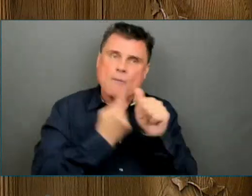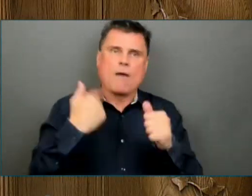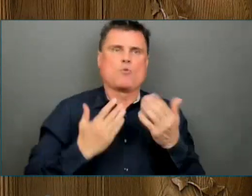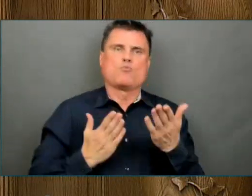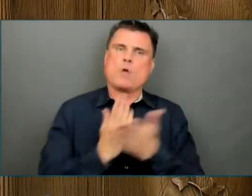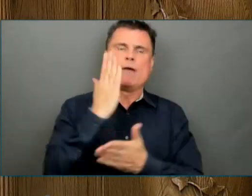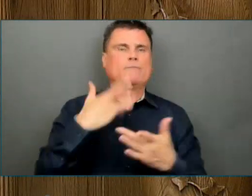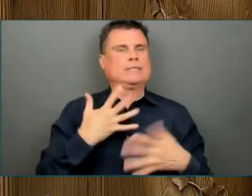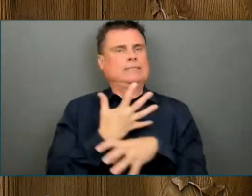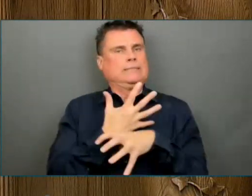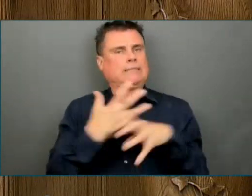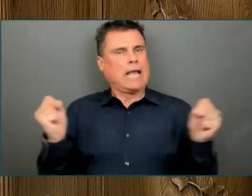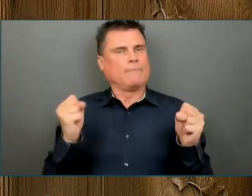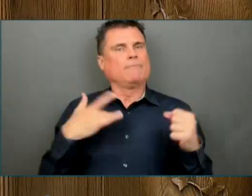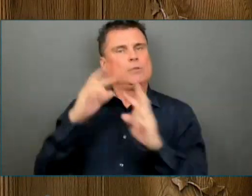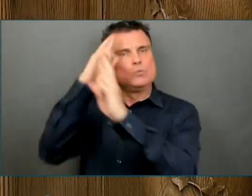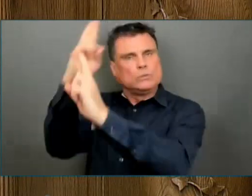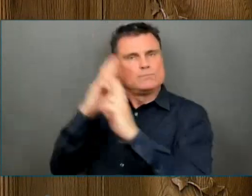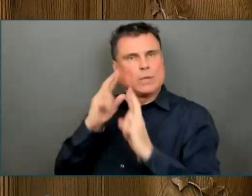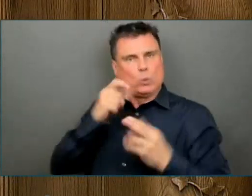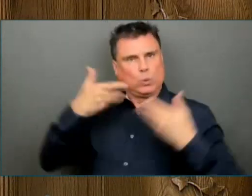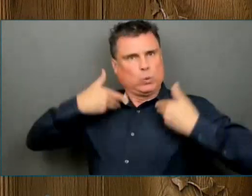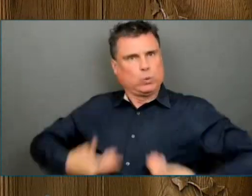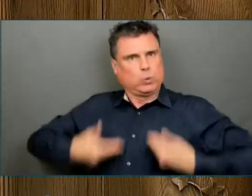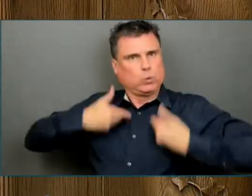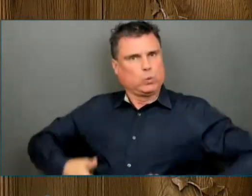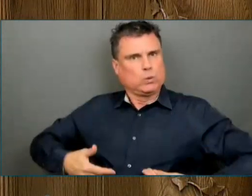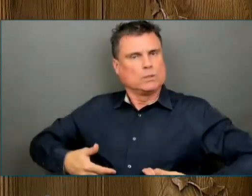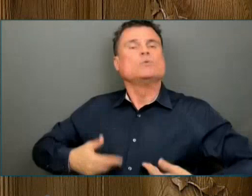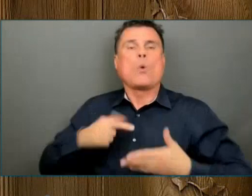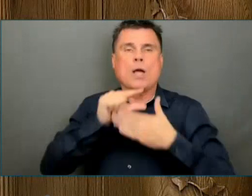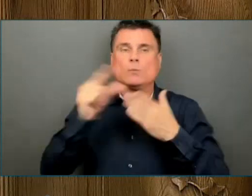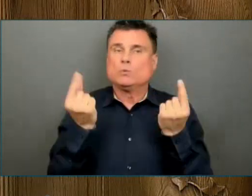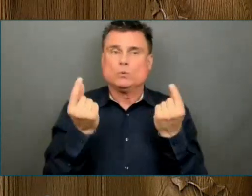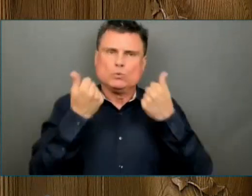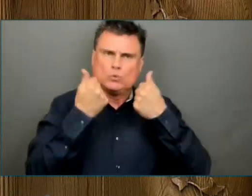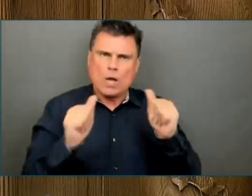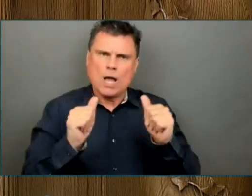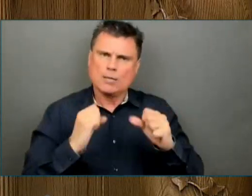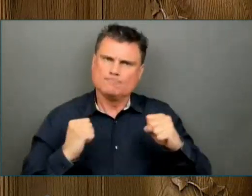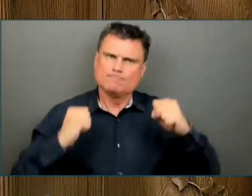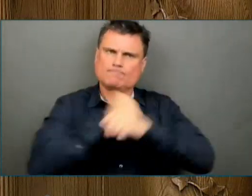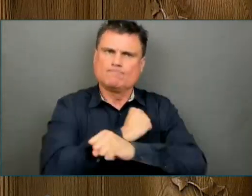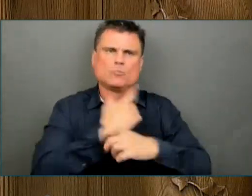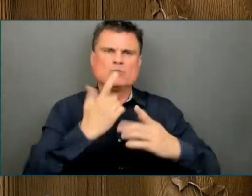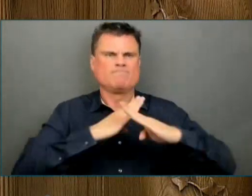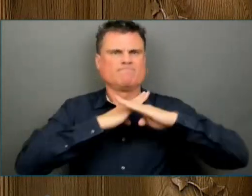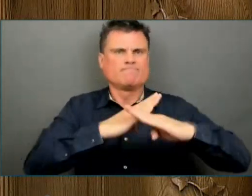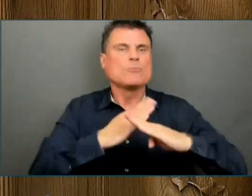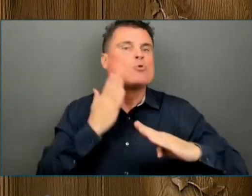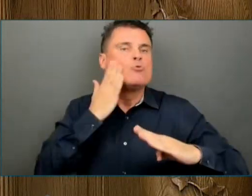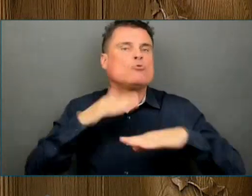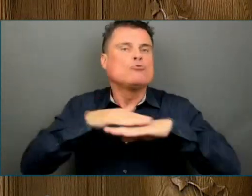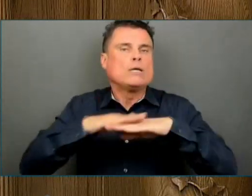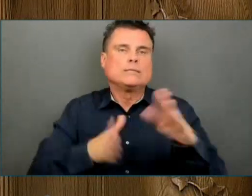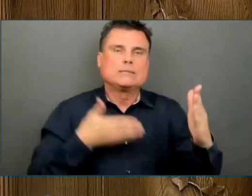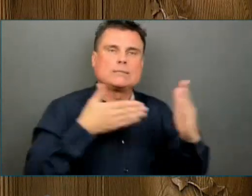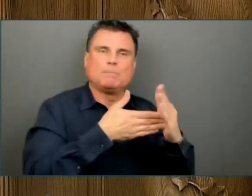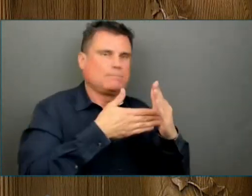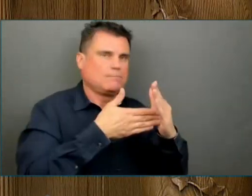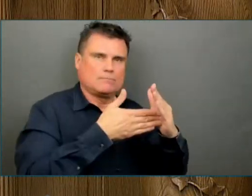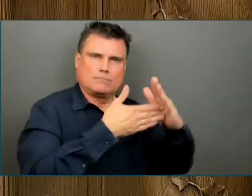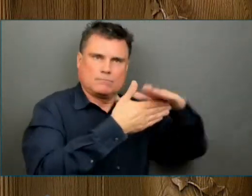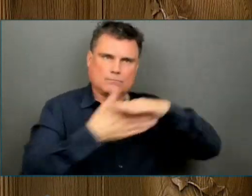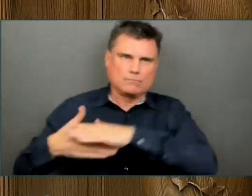that is still a lived reality for too many in our province. It launched Resilience BC, a new